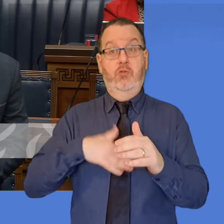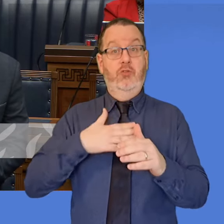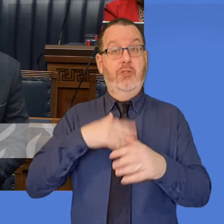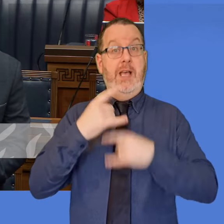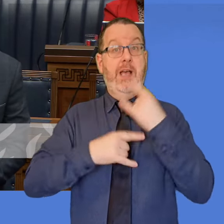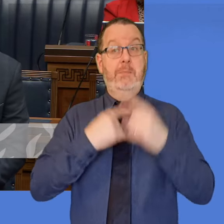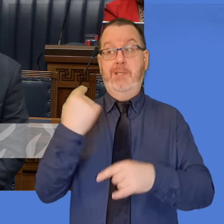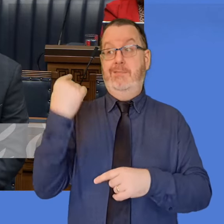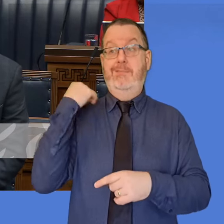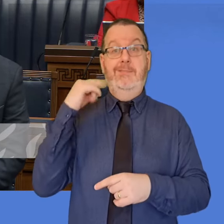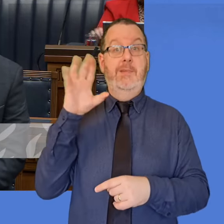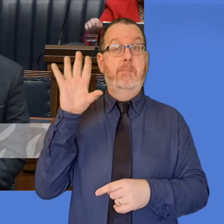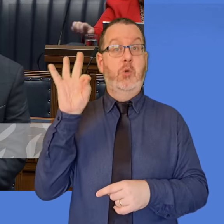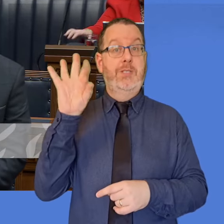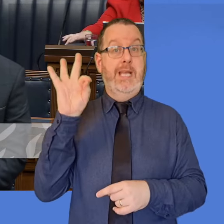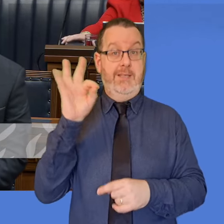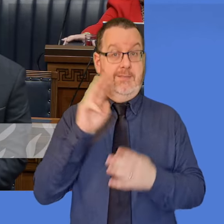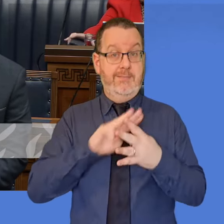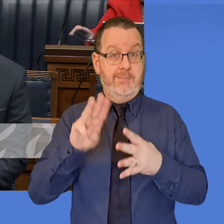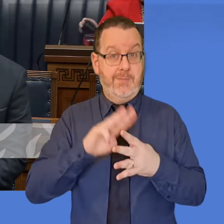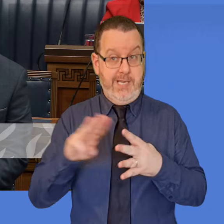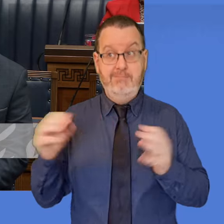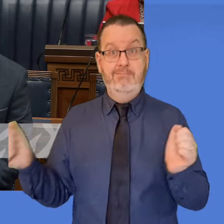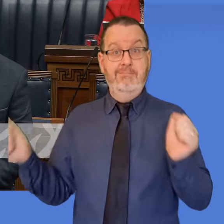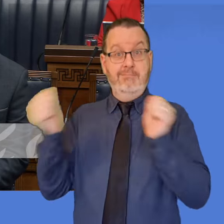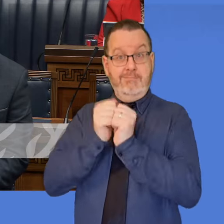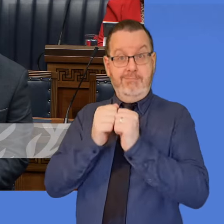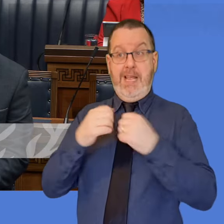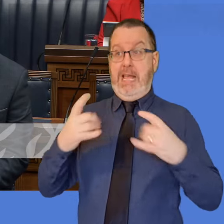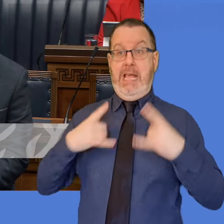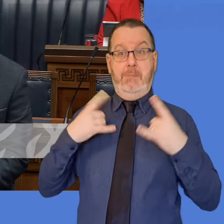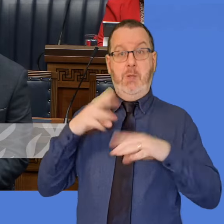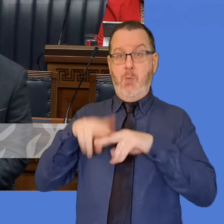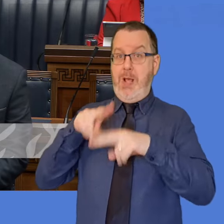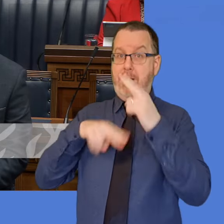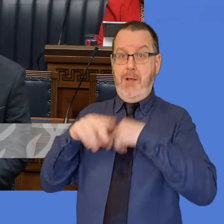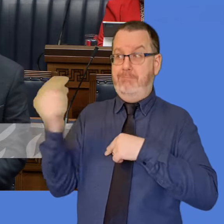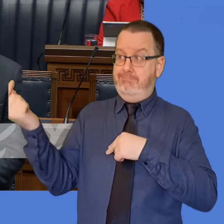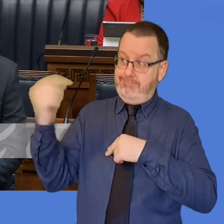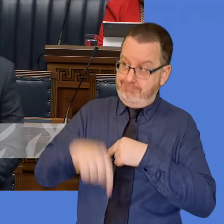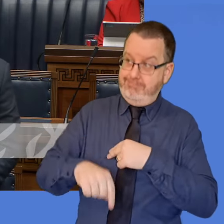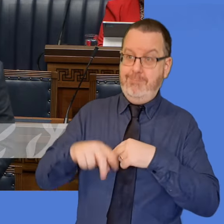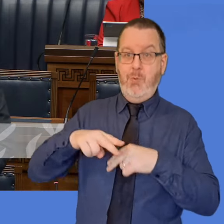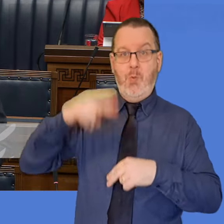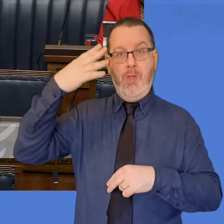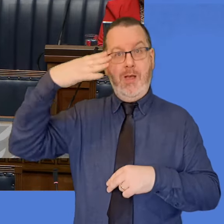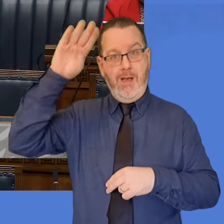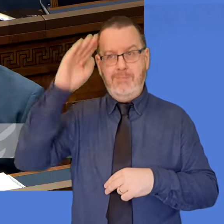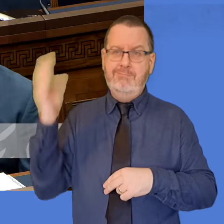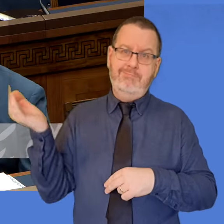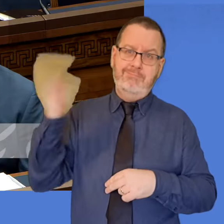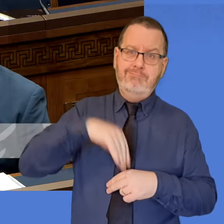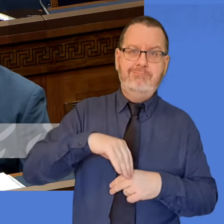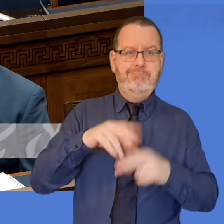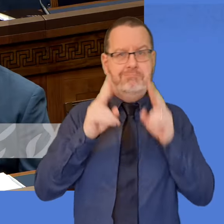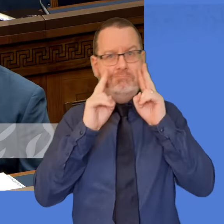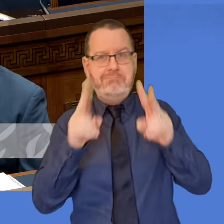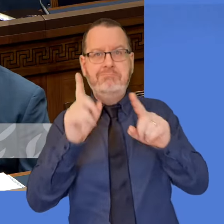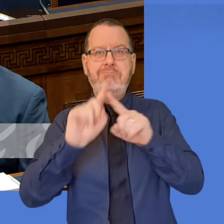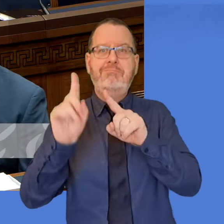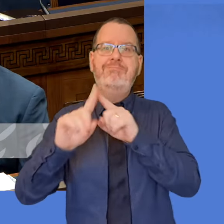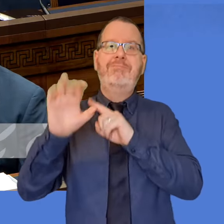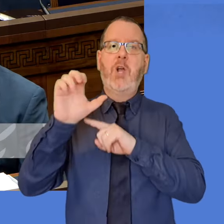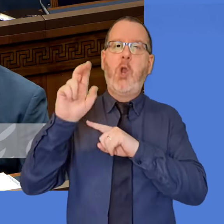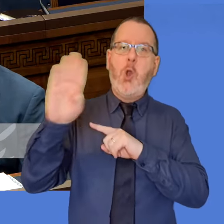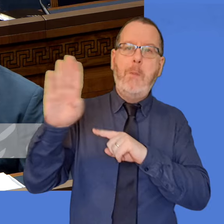happened last Monday. He's very pleased to welcome the Minister to Northern Ireland and to take him around a number of different